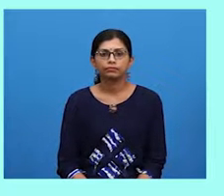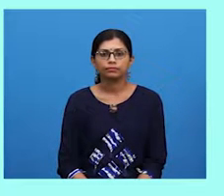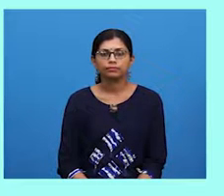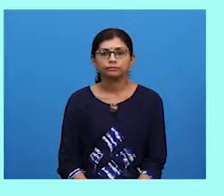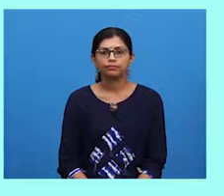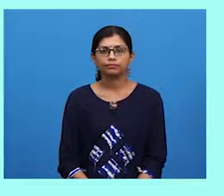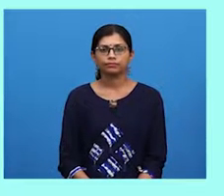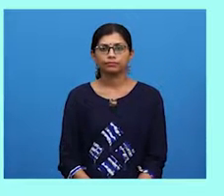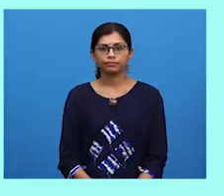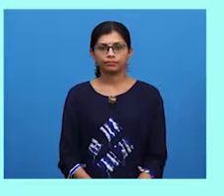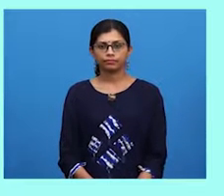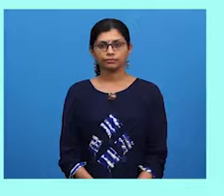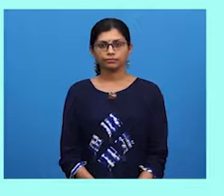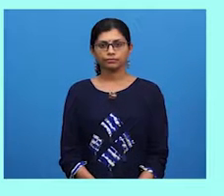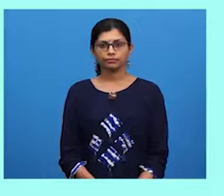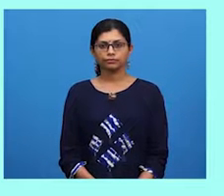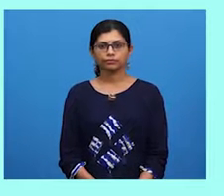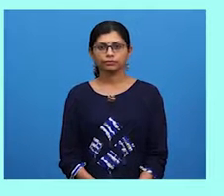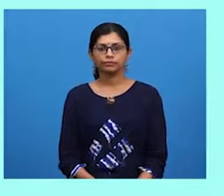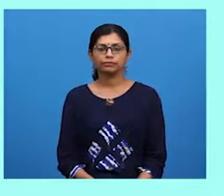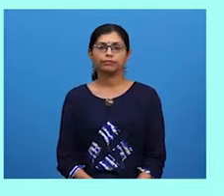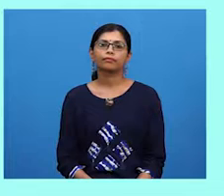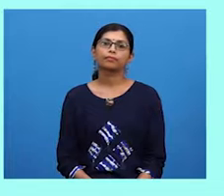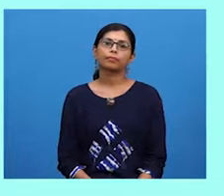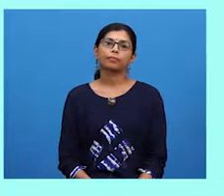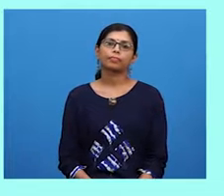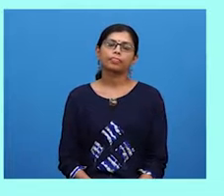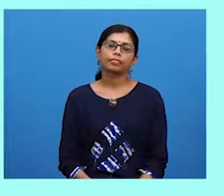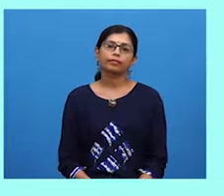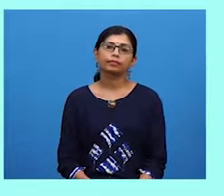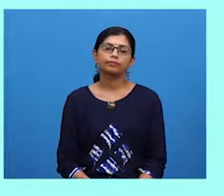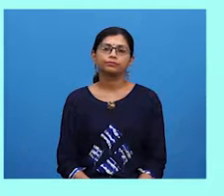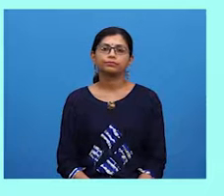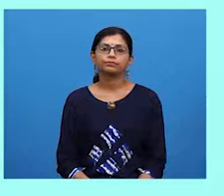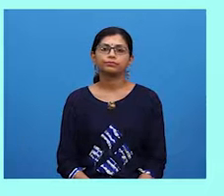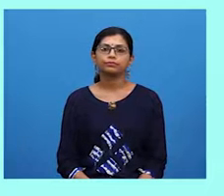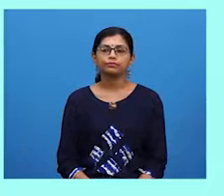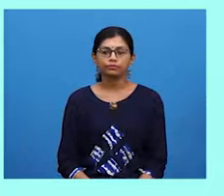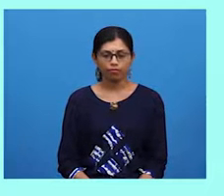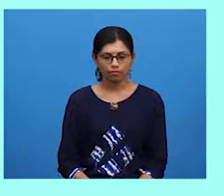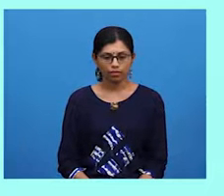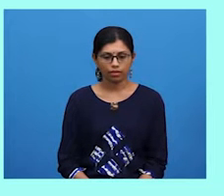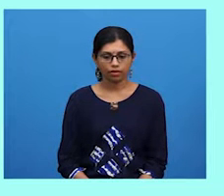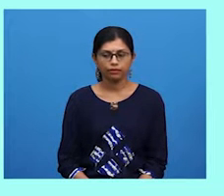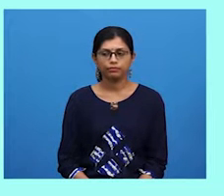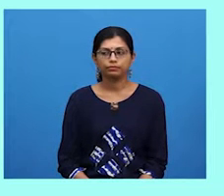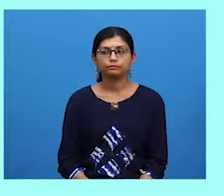We can look for news, people, or the latest product.